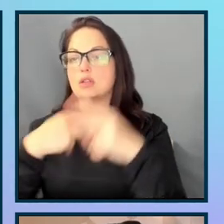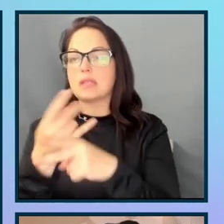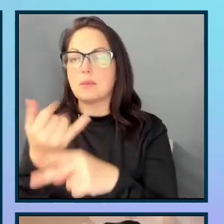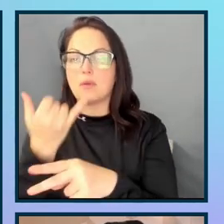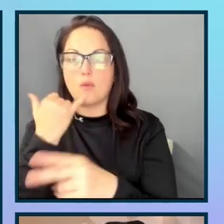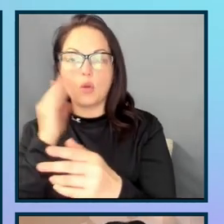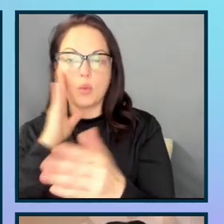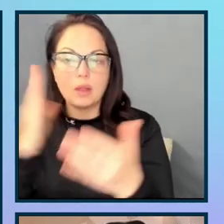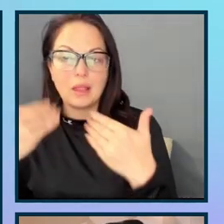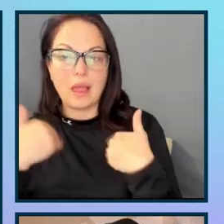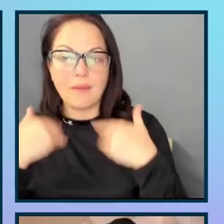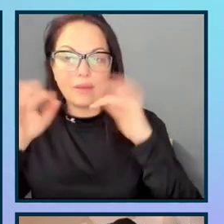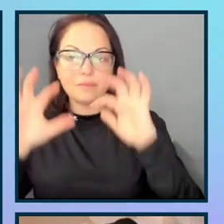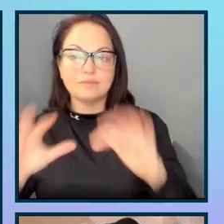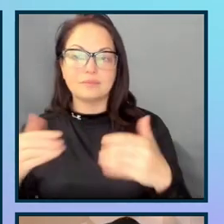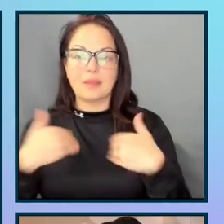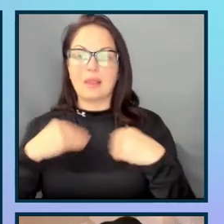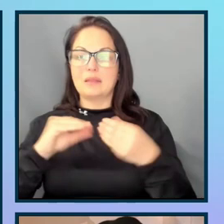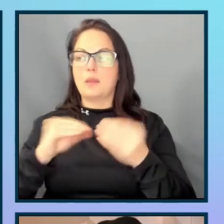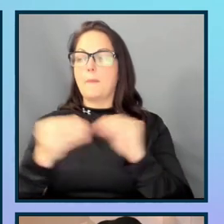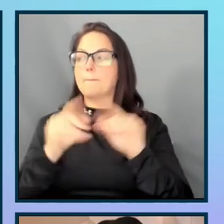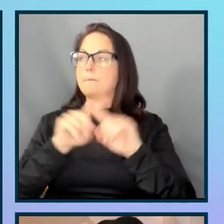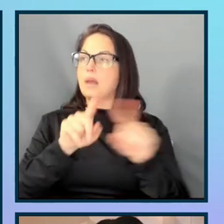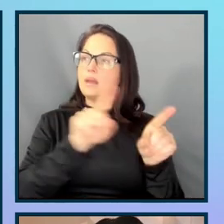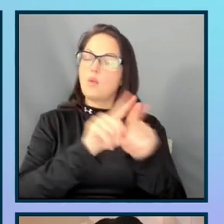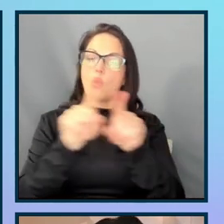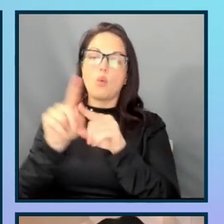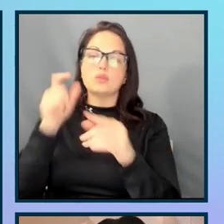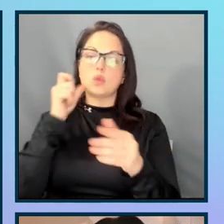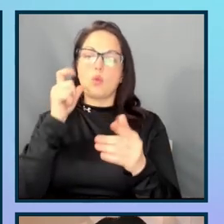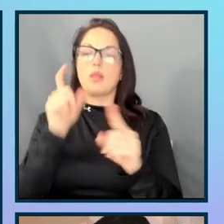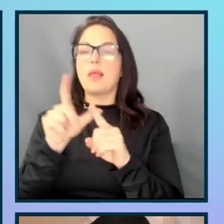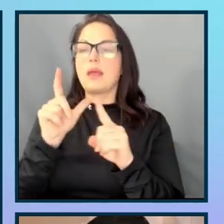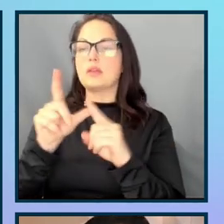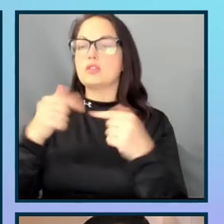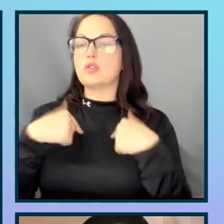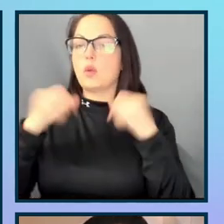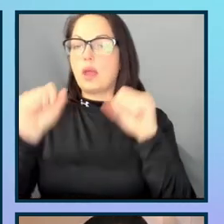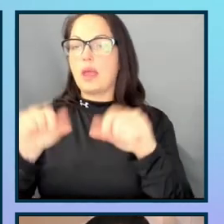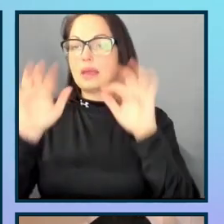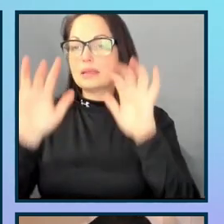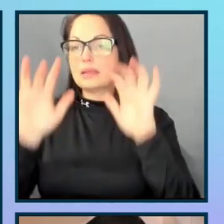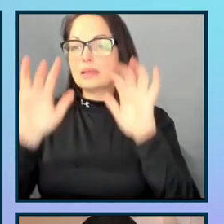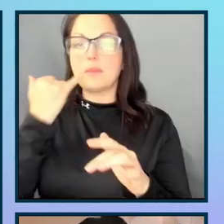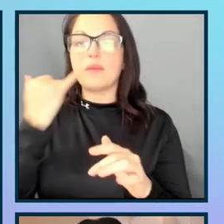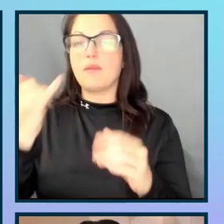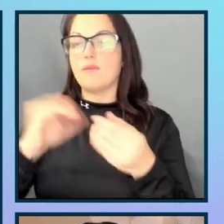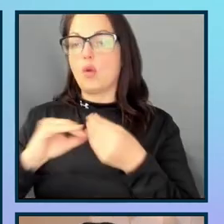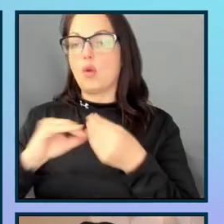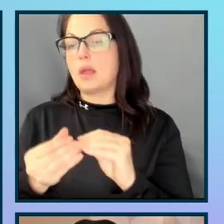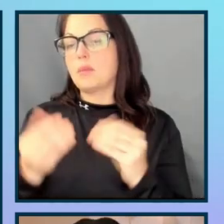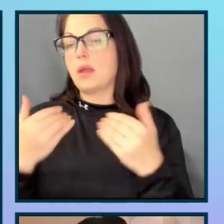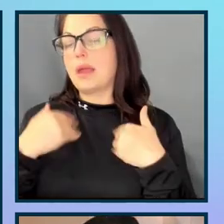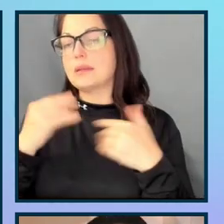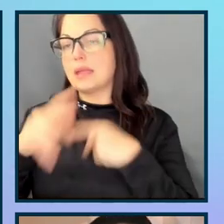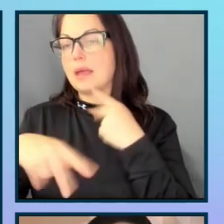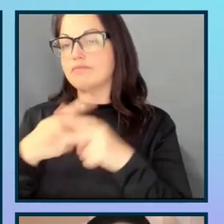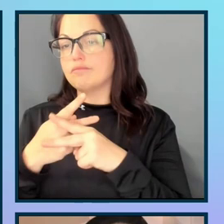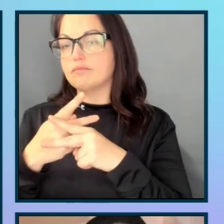a keyboard that has the numbers, but also letters so that I could type if the phone number is kind of having that format.